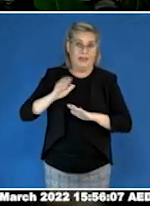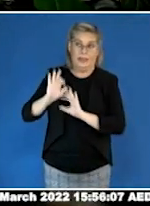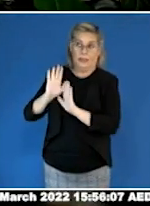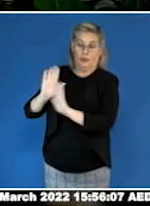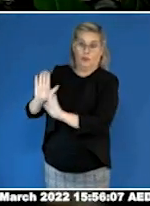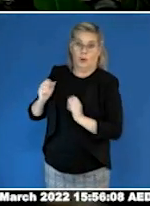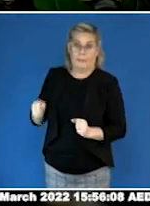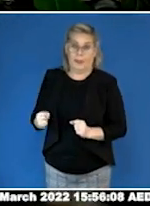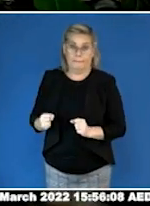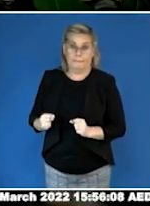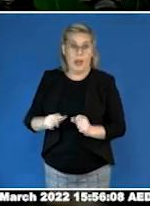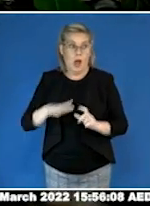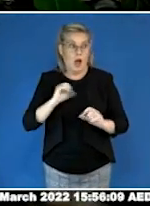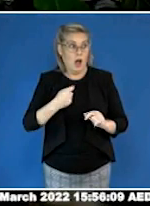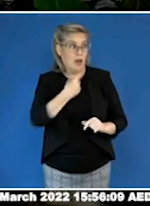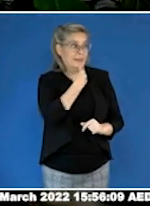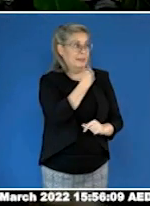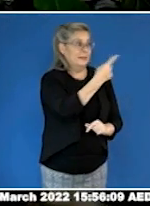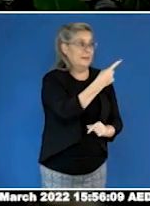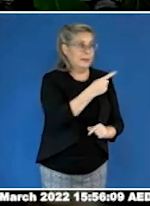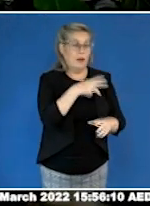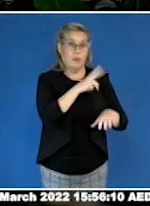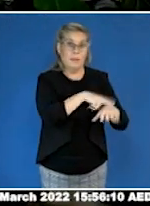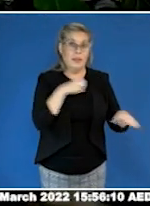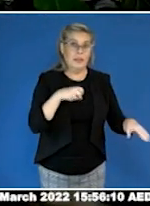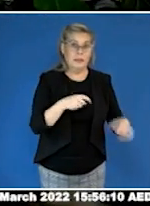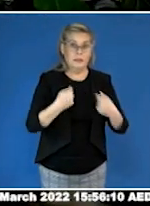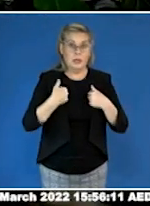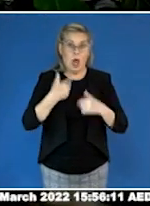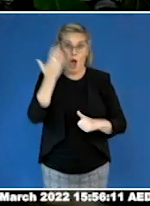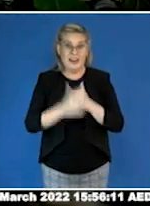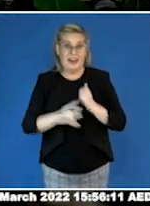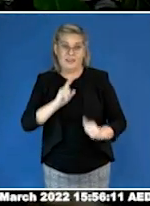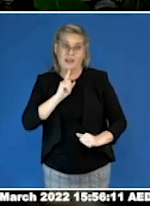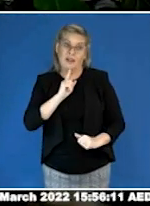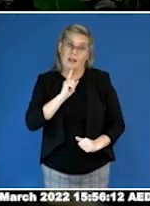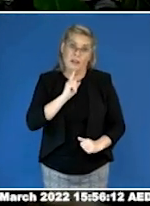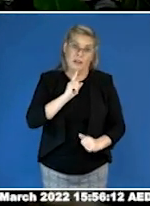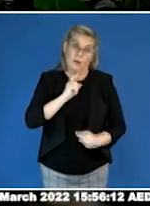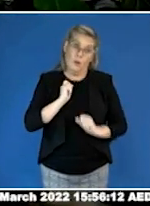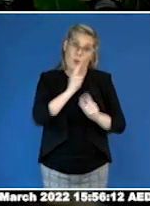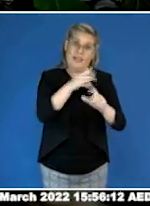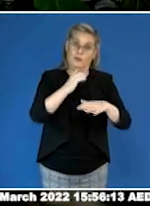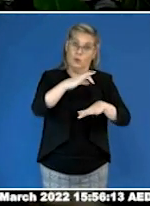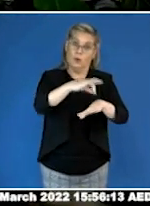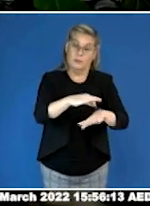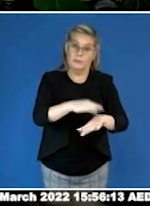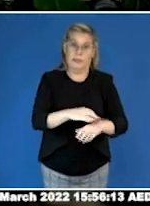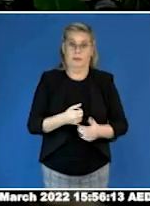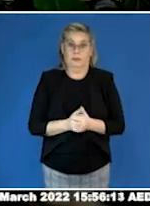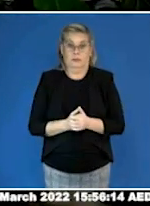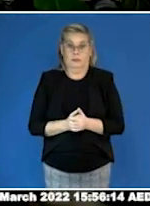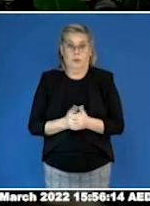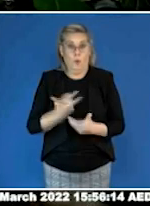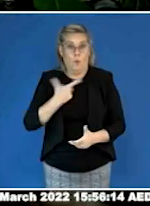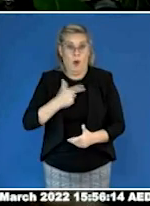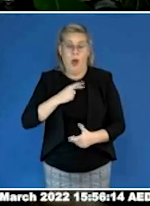didn't take myself to hospital, and I should have. But I didn't, because that's all I thought I was worth.